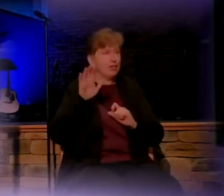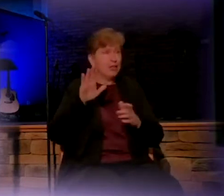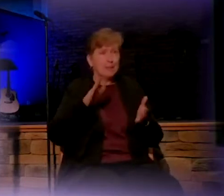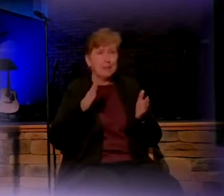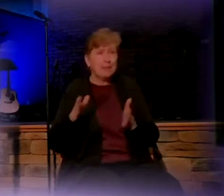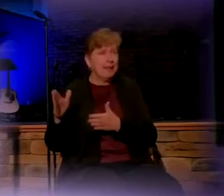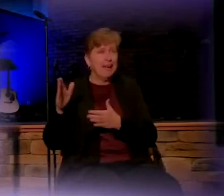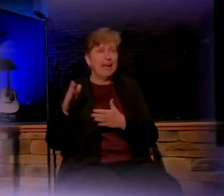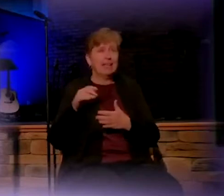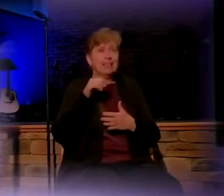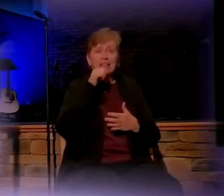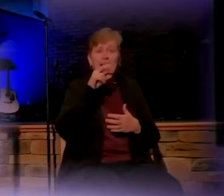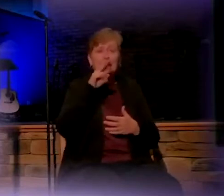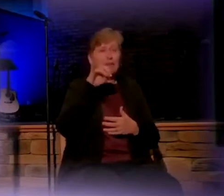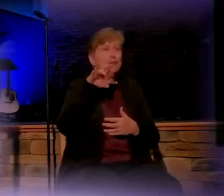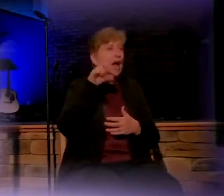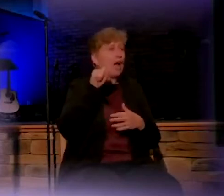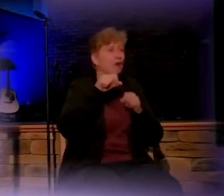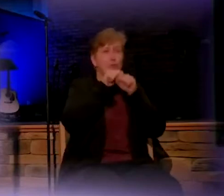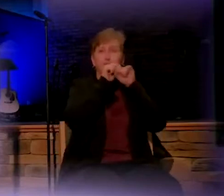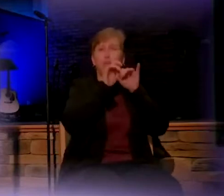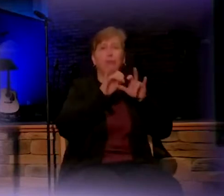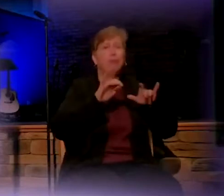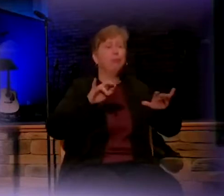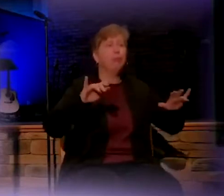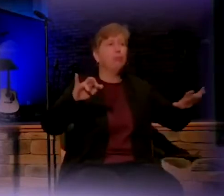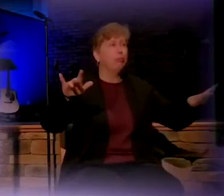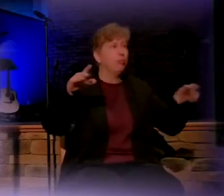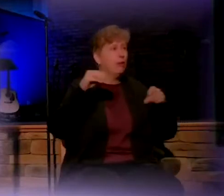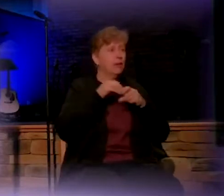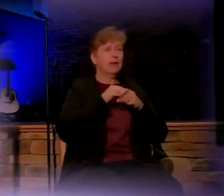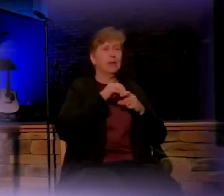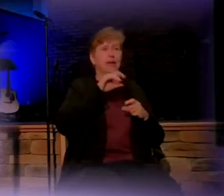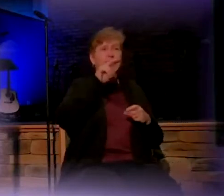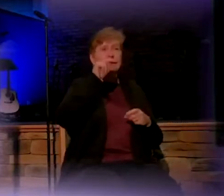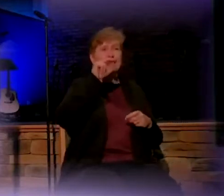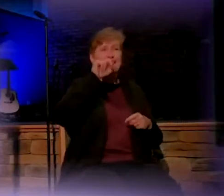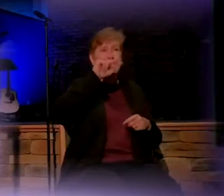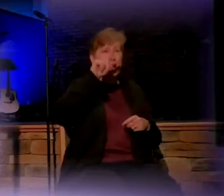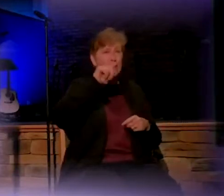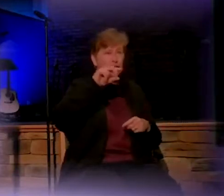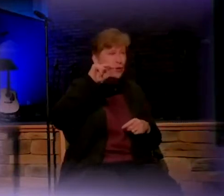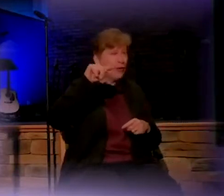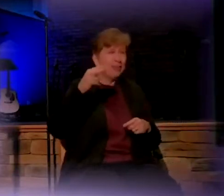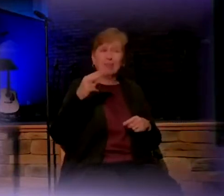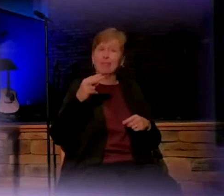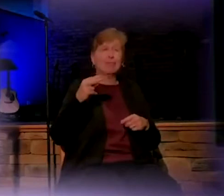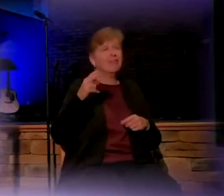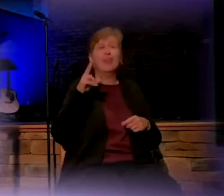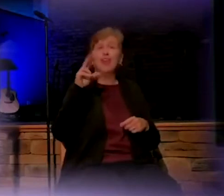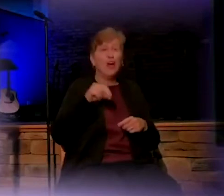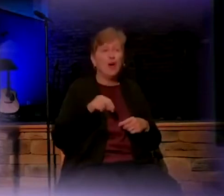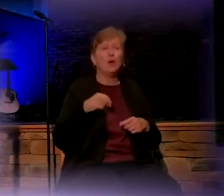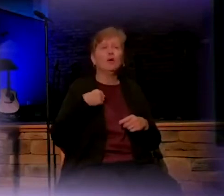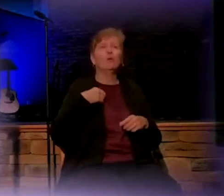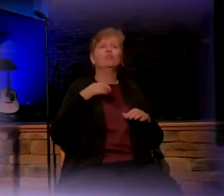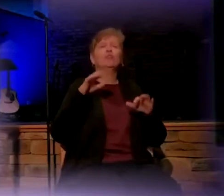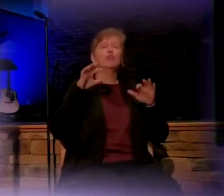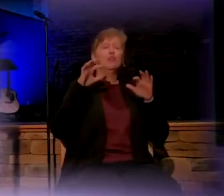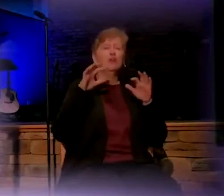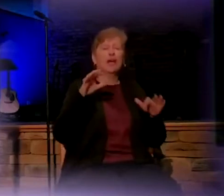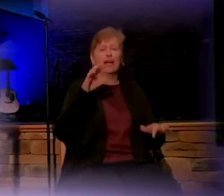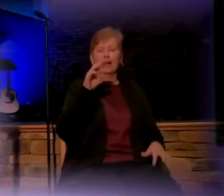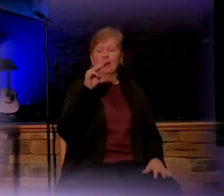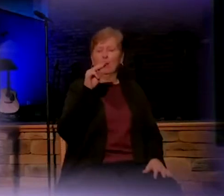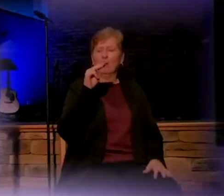It wasn't a virus that raged through the little town of Nazareth. No, there was this great moral issue.